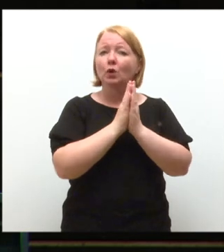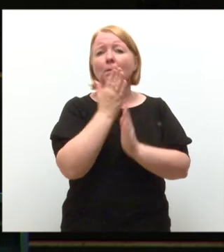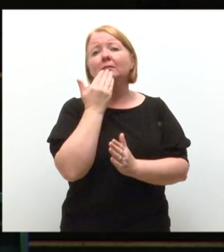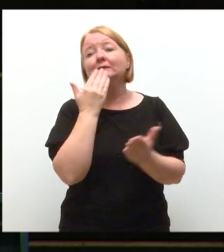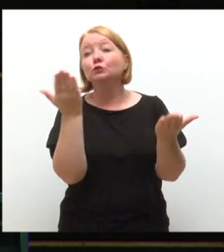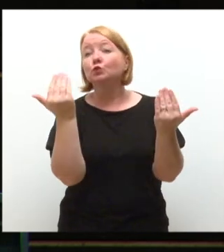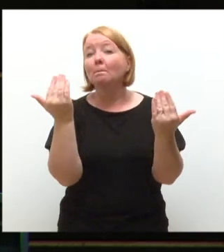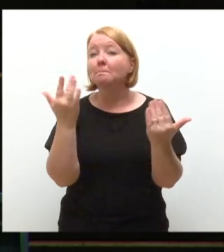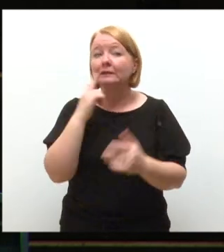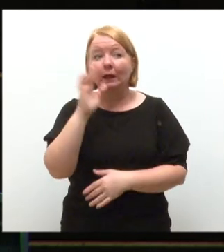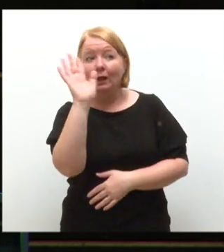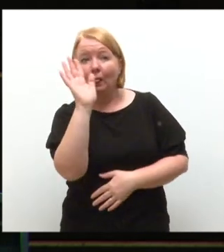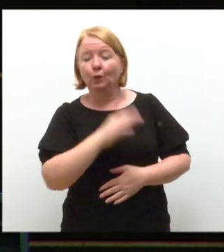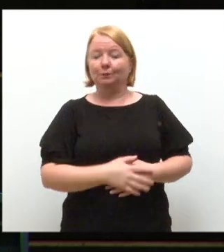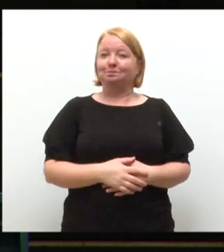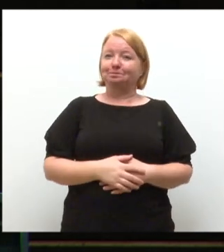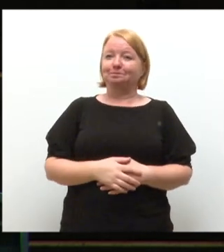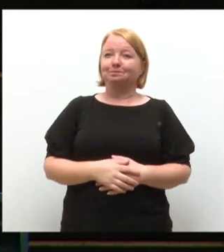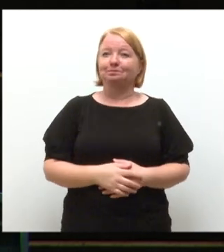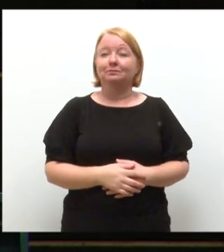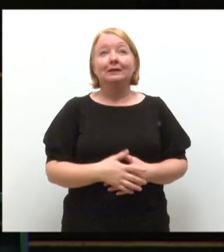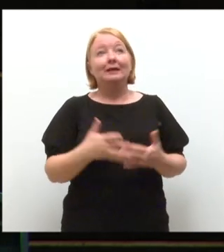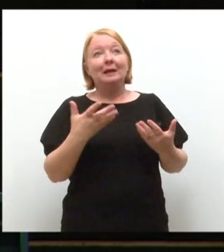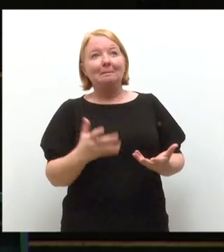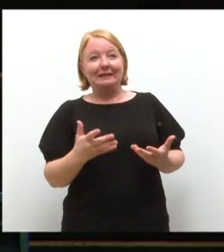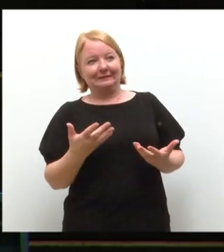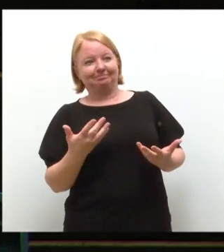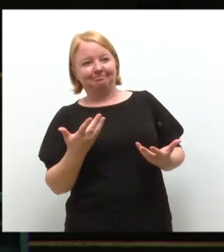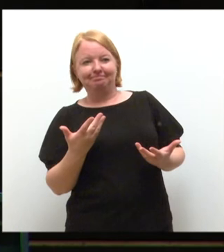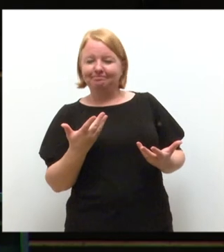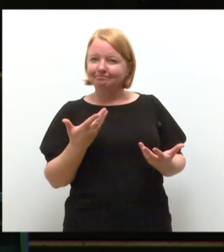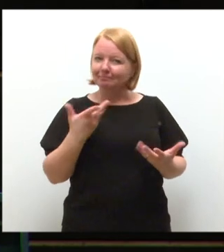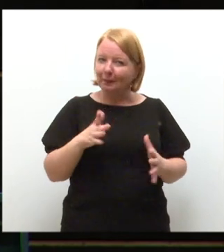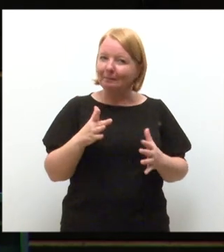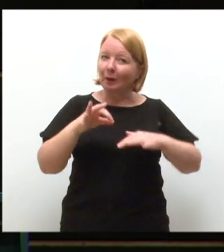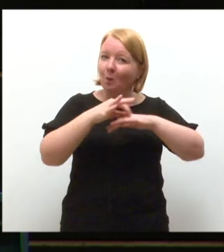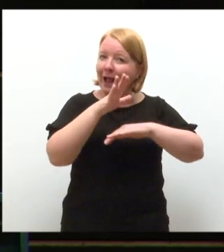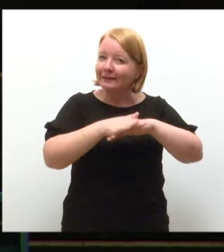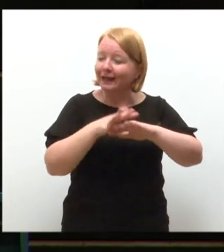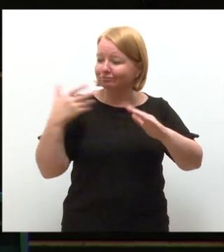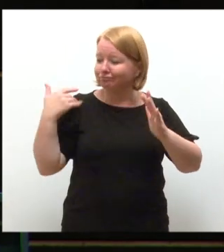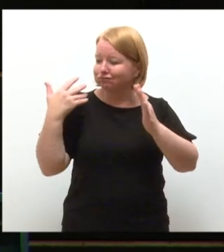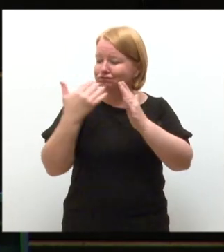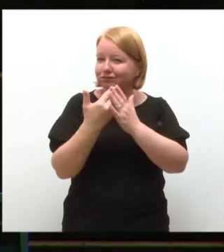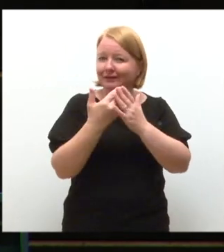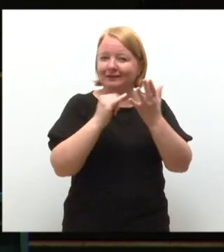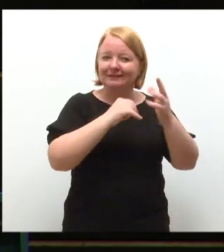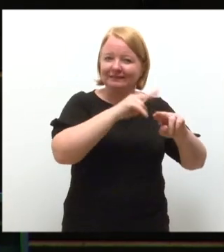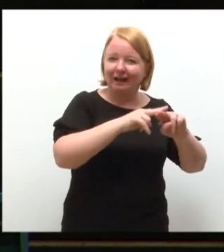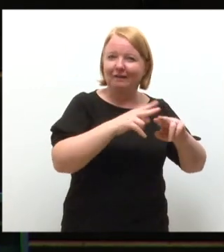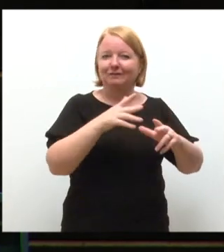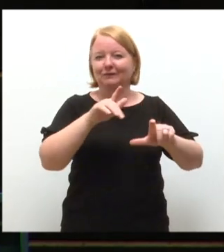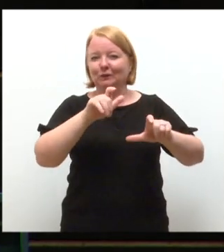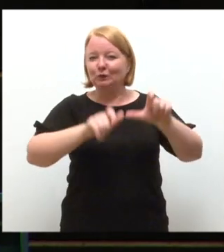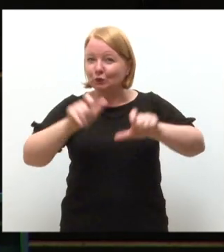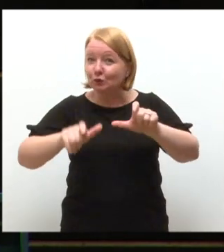in and say hello. Now, as you have heard, I have conducted weddings for staff and students over